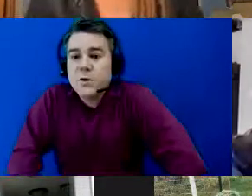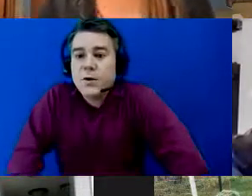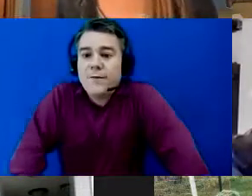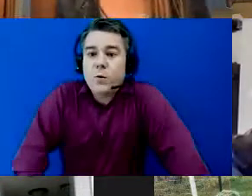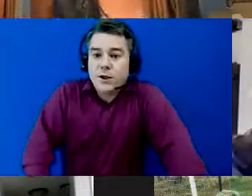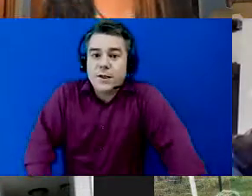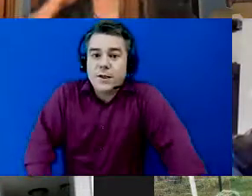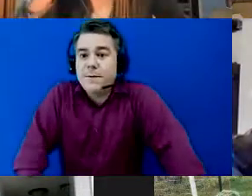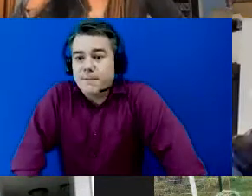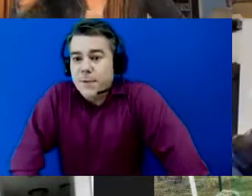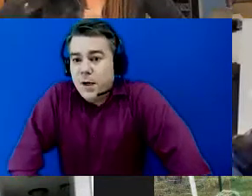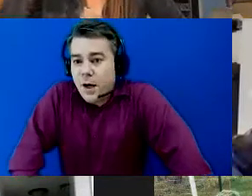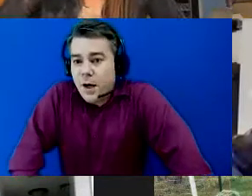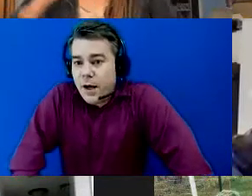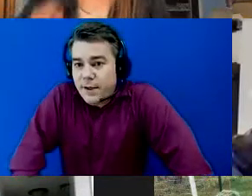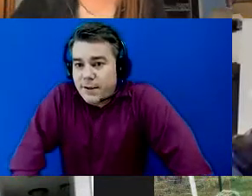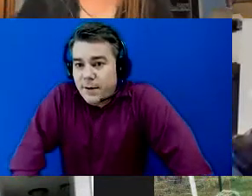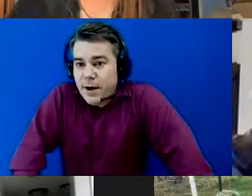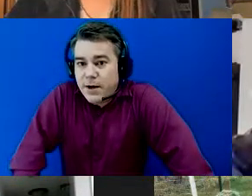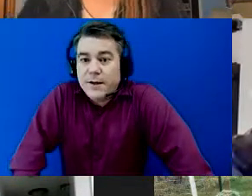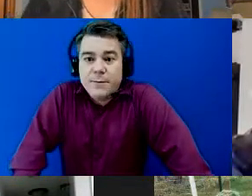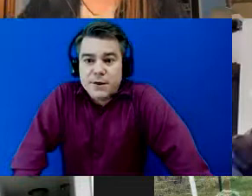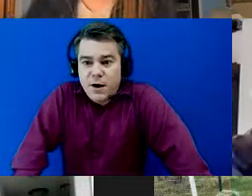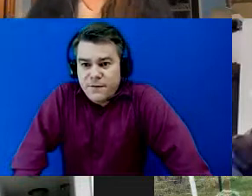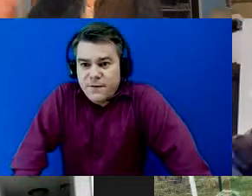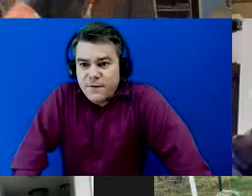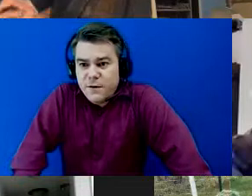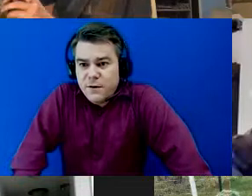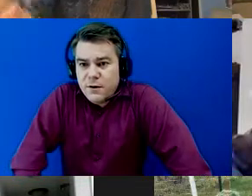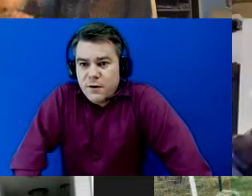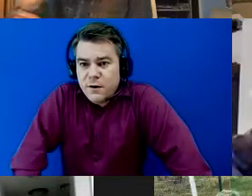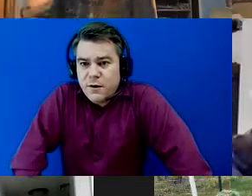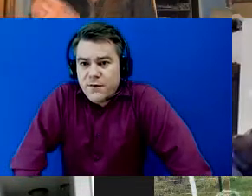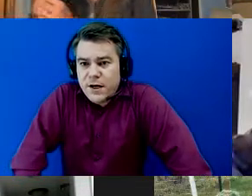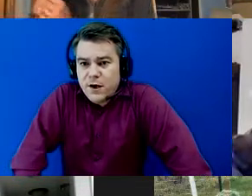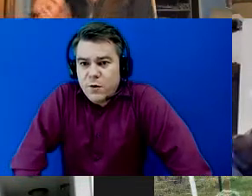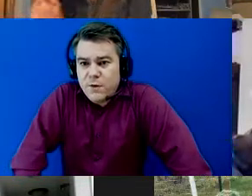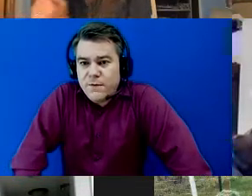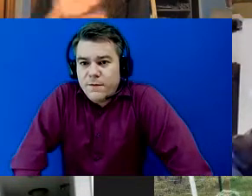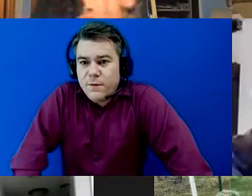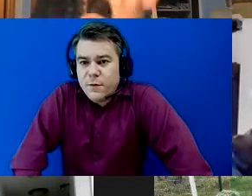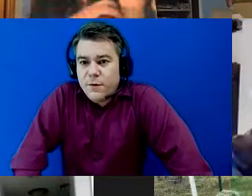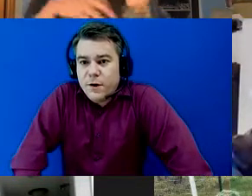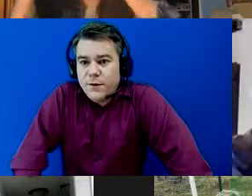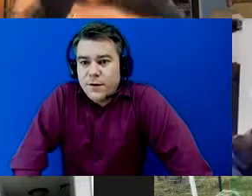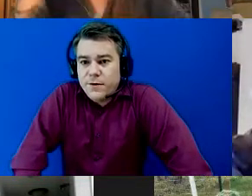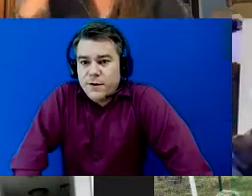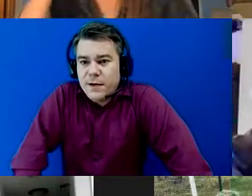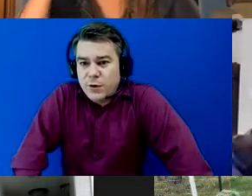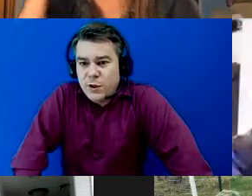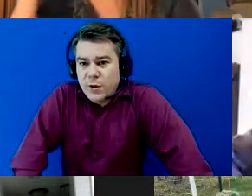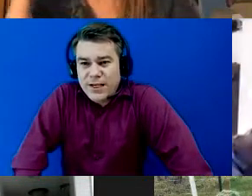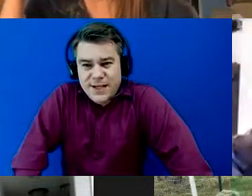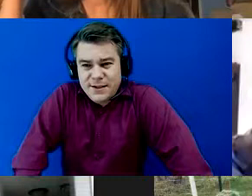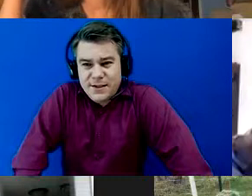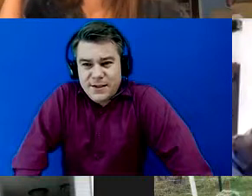so you have a question says missy uh it's about the 10 off uh that code for uh the disabled